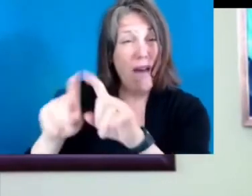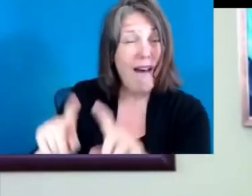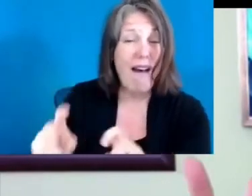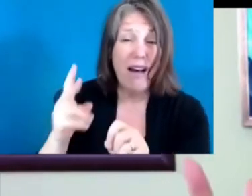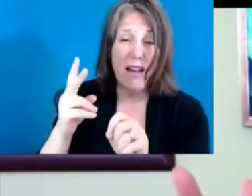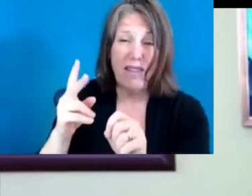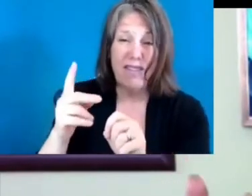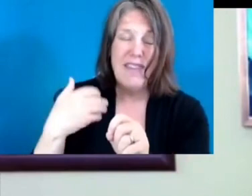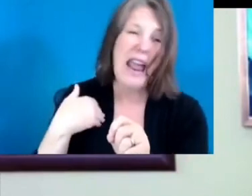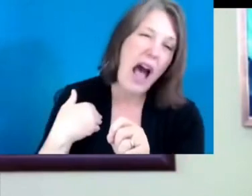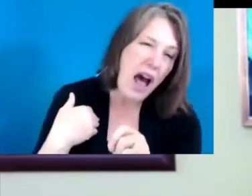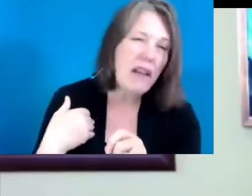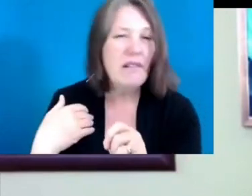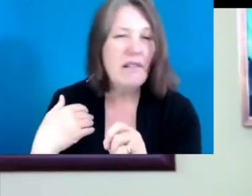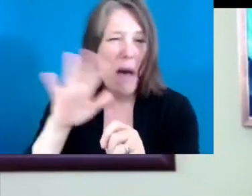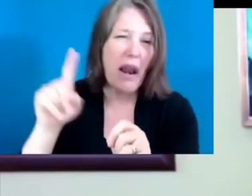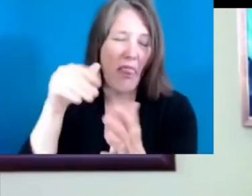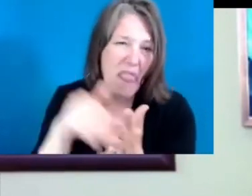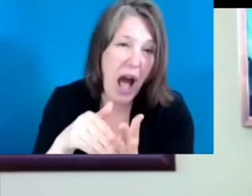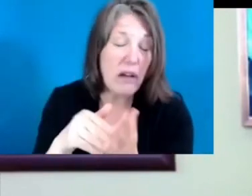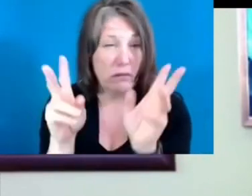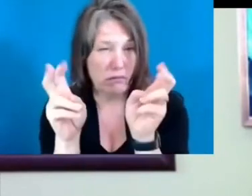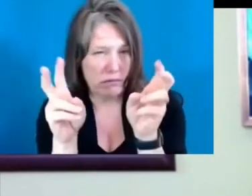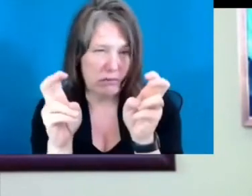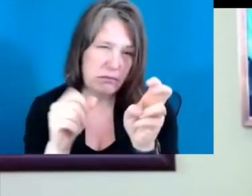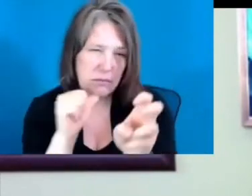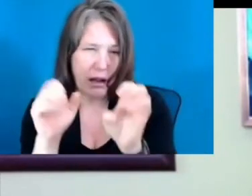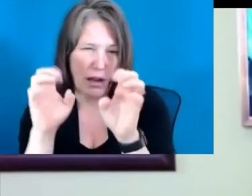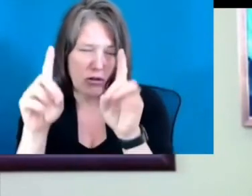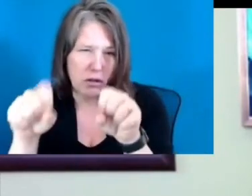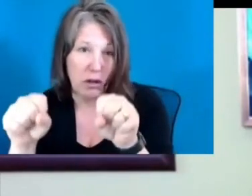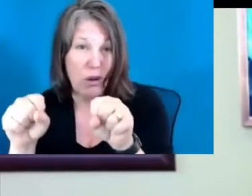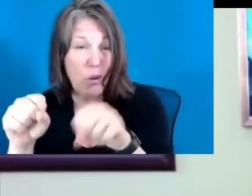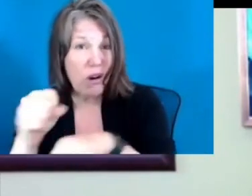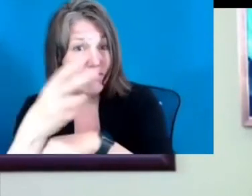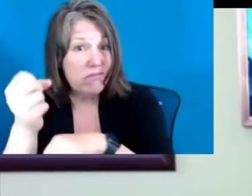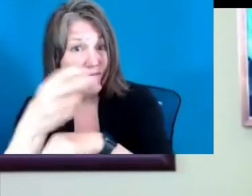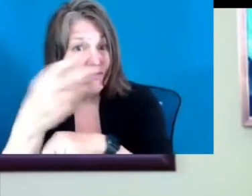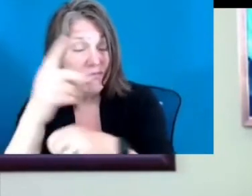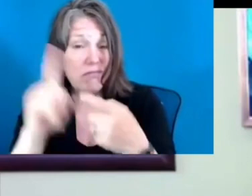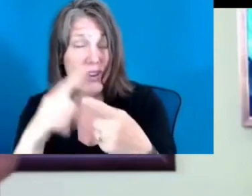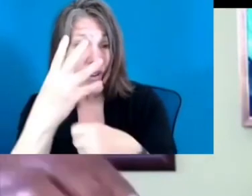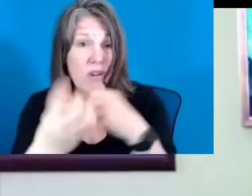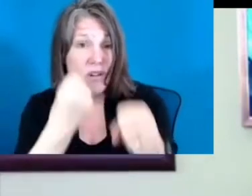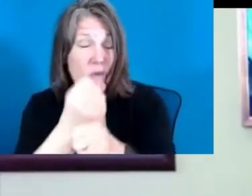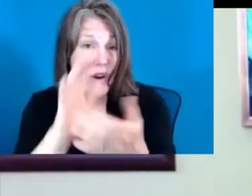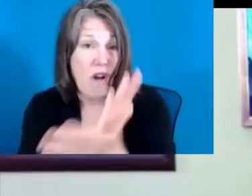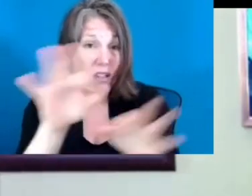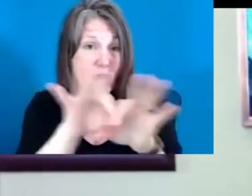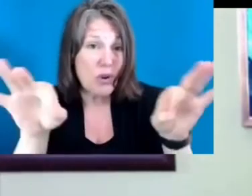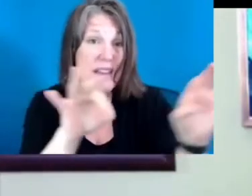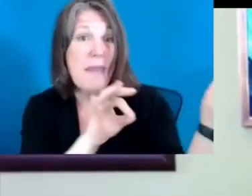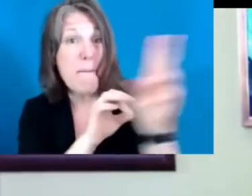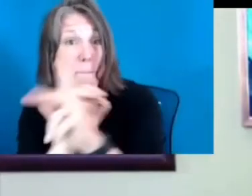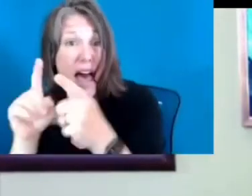formerly thought of as uneducable kids were going away to four-year colleges, graduating, and then coming back to